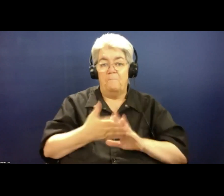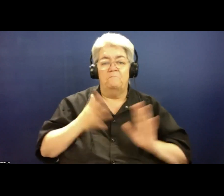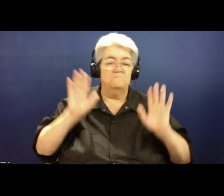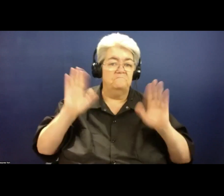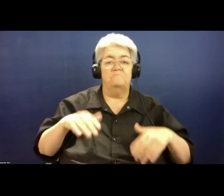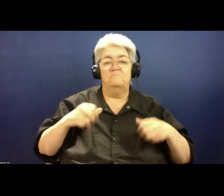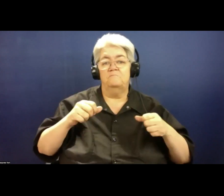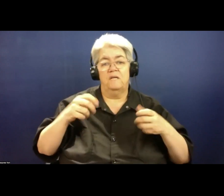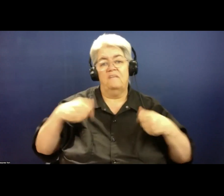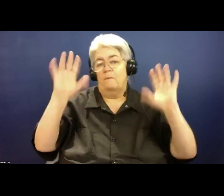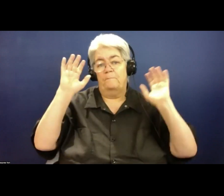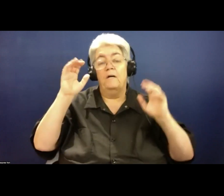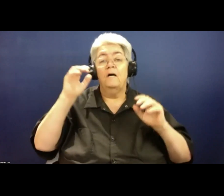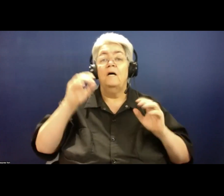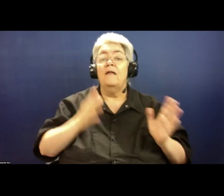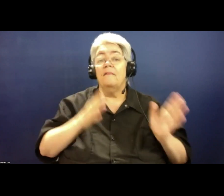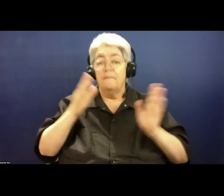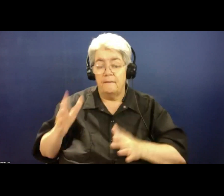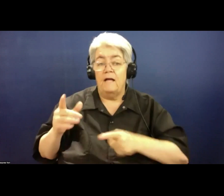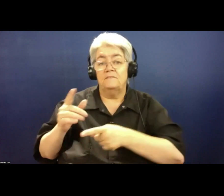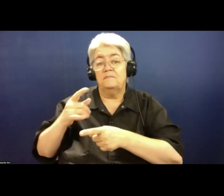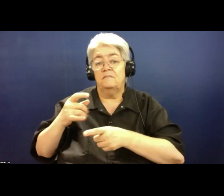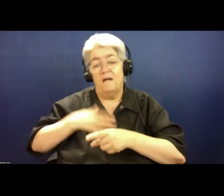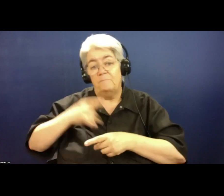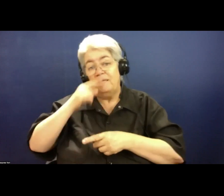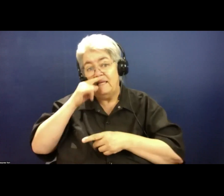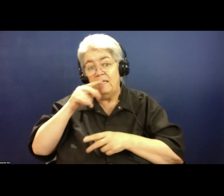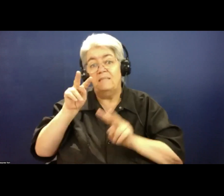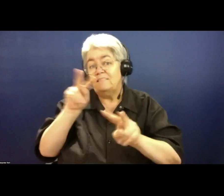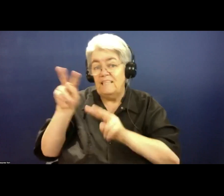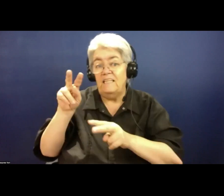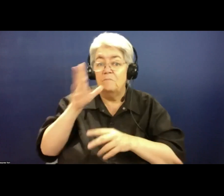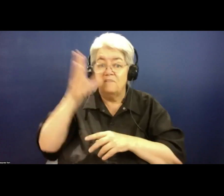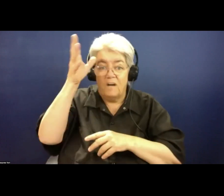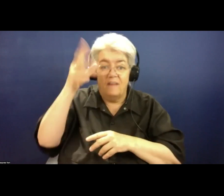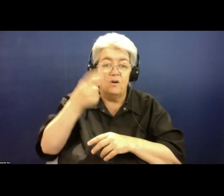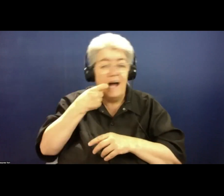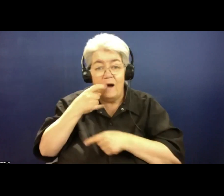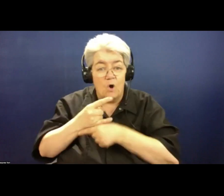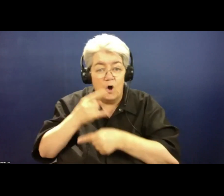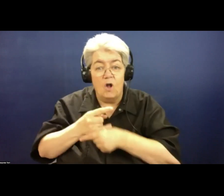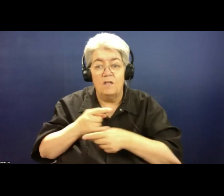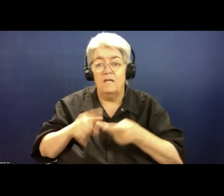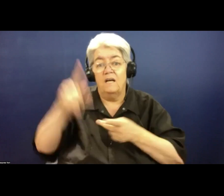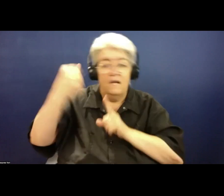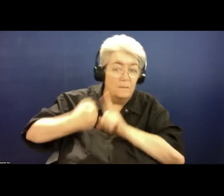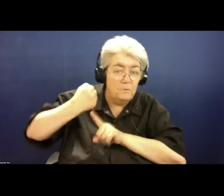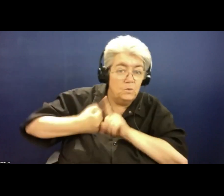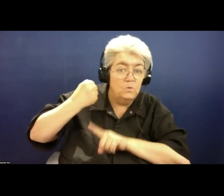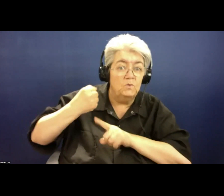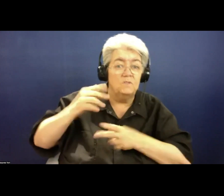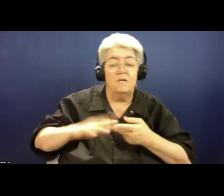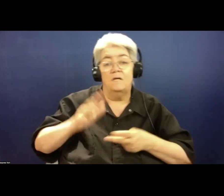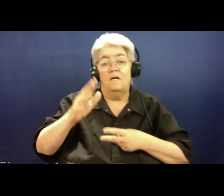alcoholism in our household when I was a kid, abuse, physical abuse against my mother,